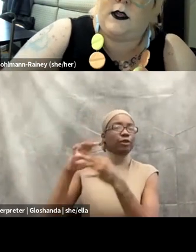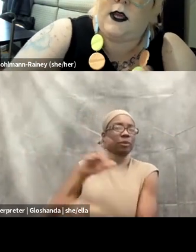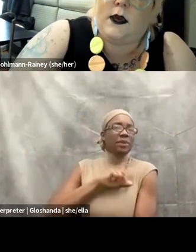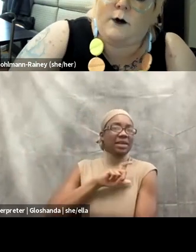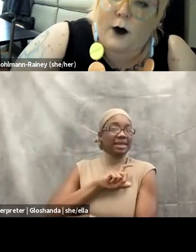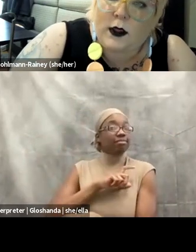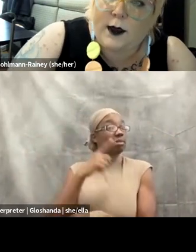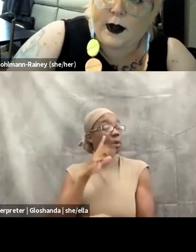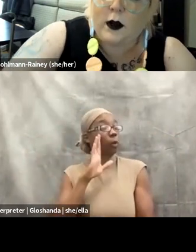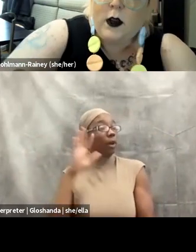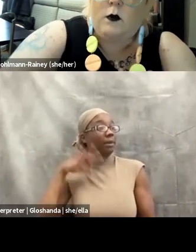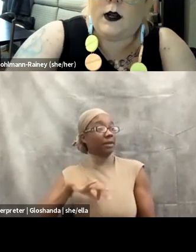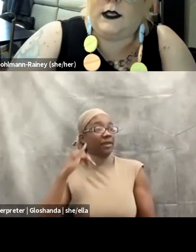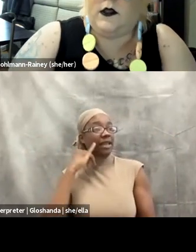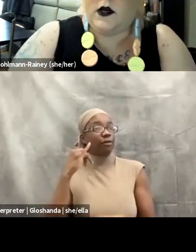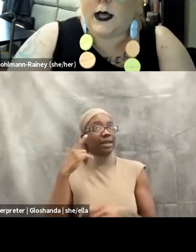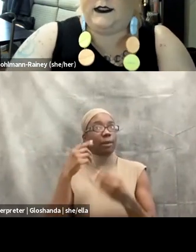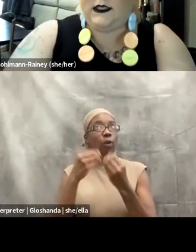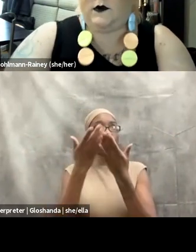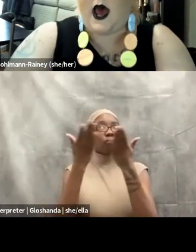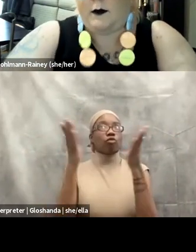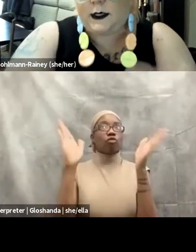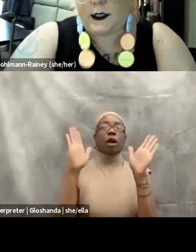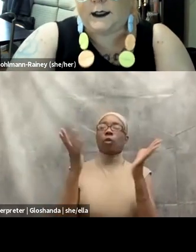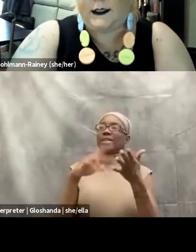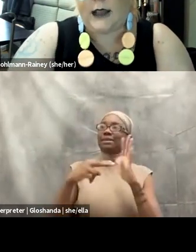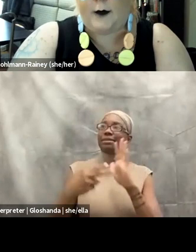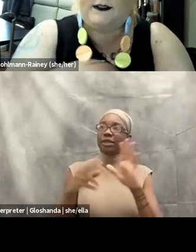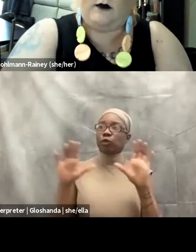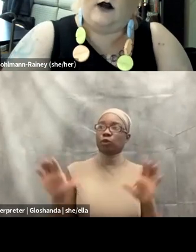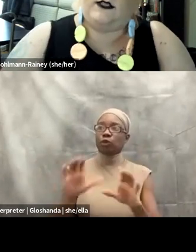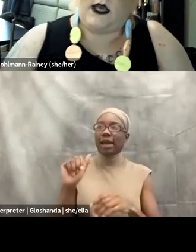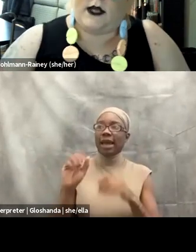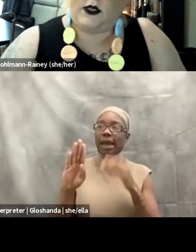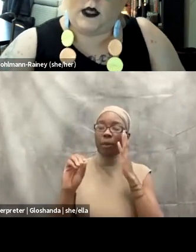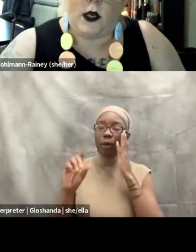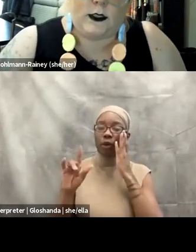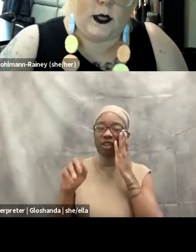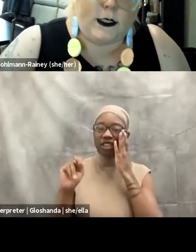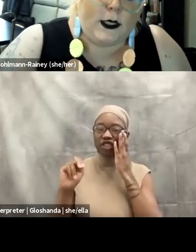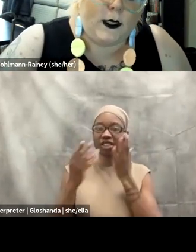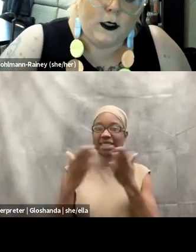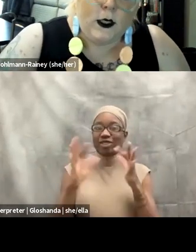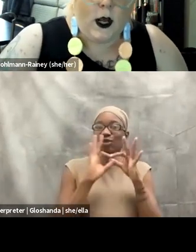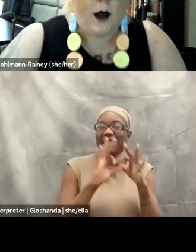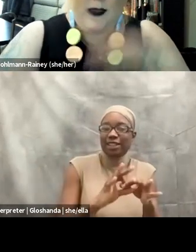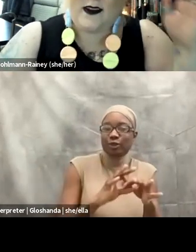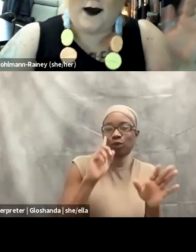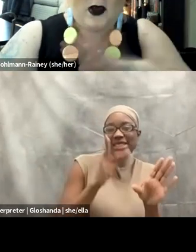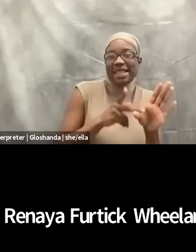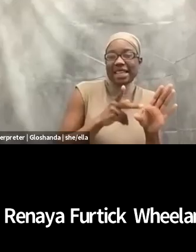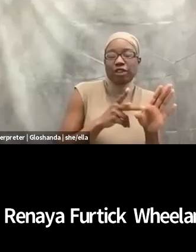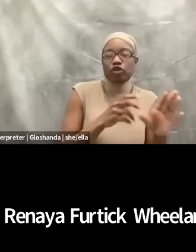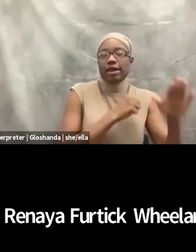for us to start thinking more broadly about what does it look like to do abolitionist steps around psychiatric incarceration, um,